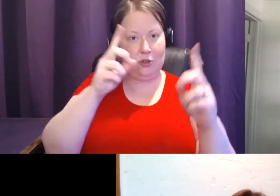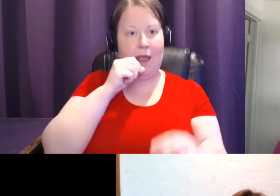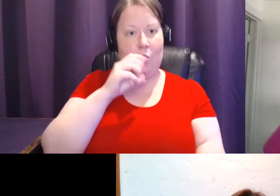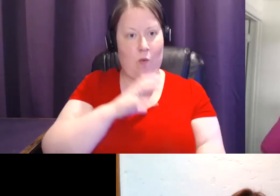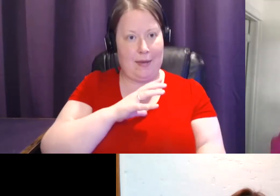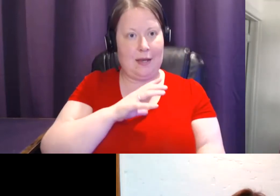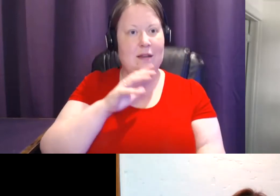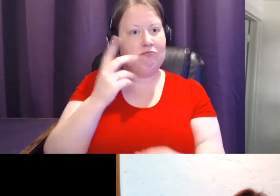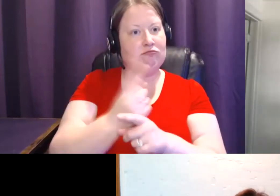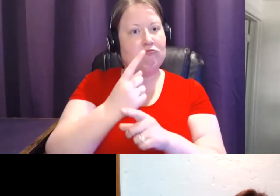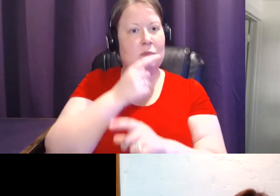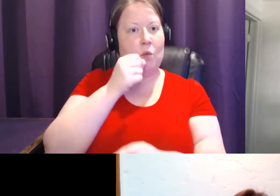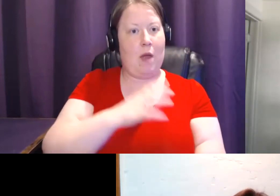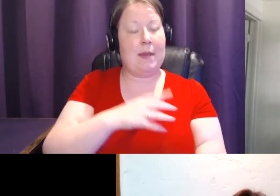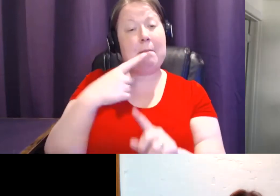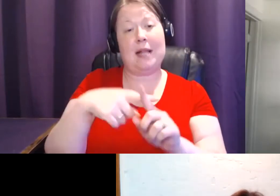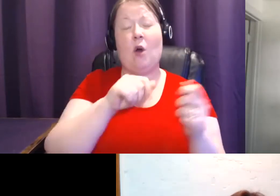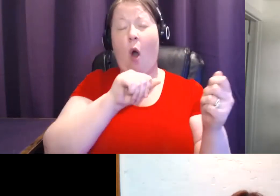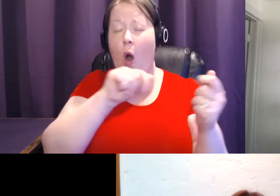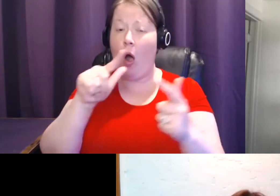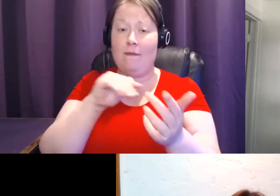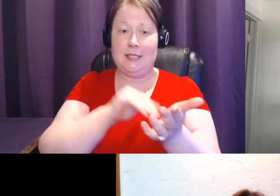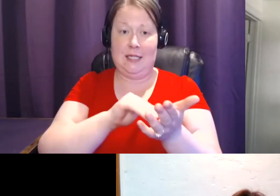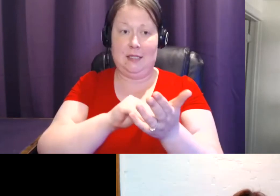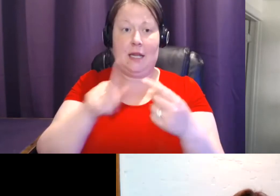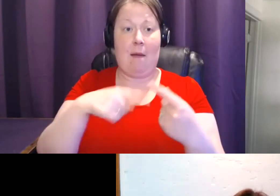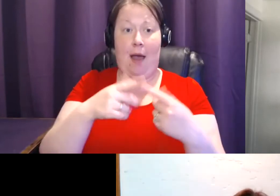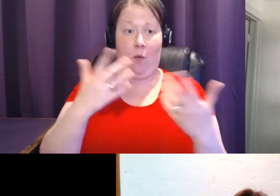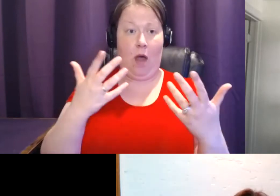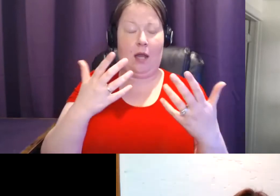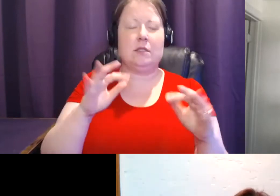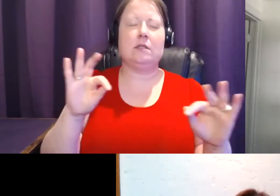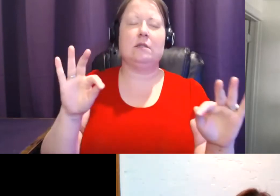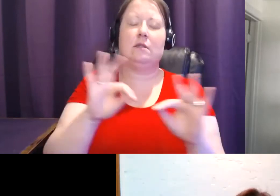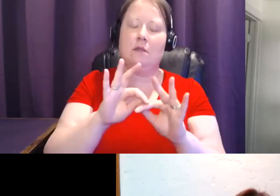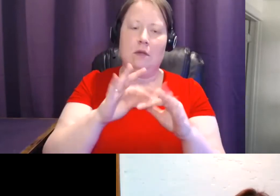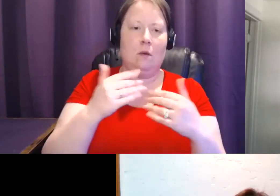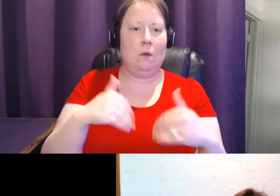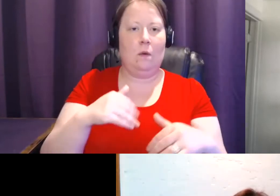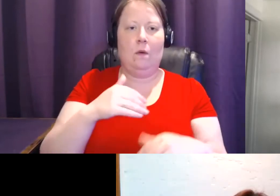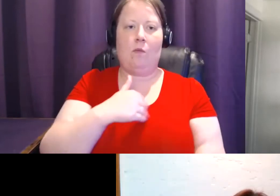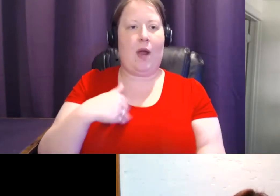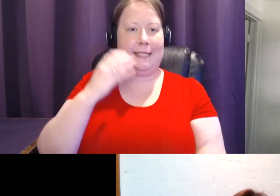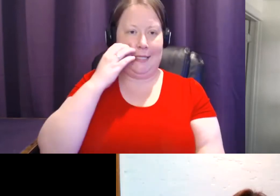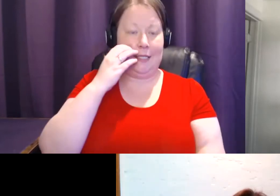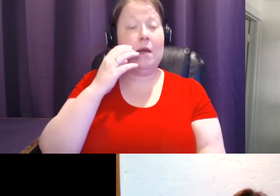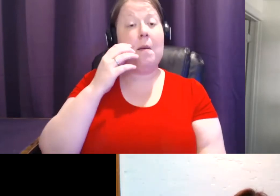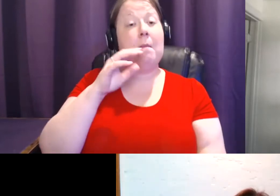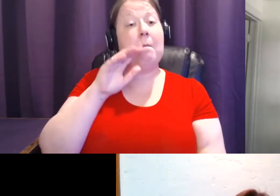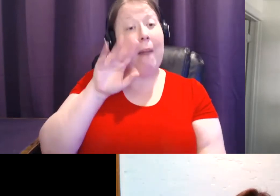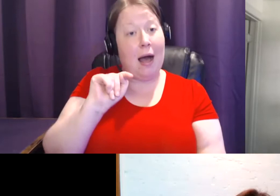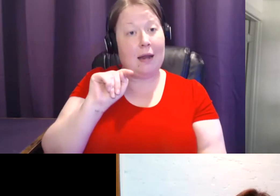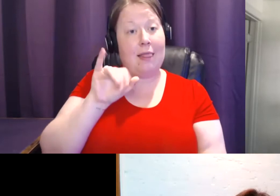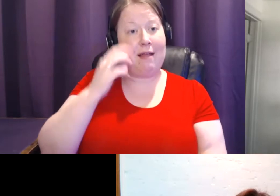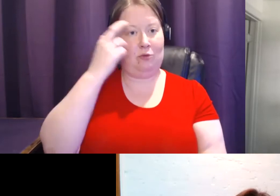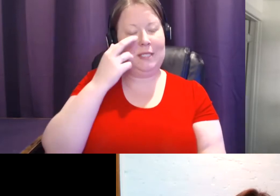lay women, as well as all physicians about the critical importance of breast density. But that's why it's really important for women